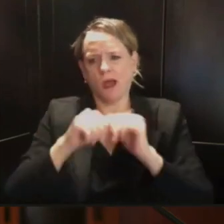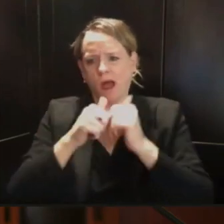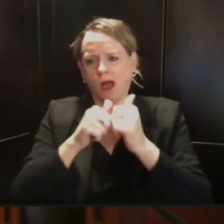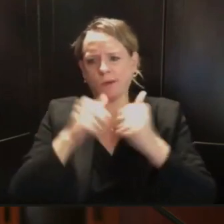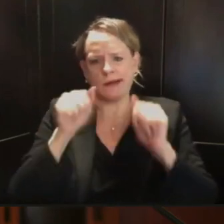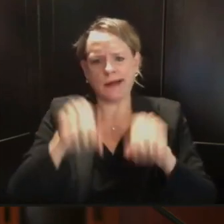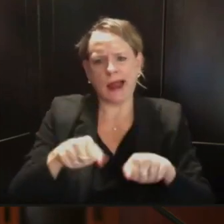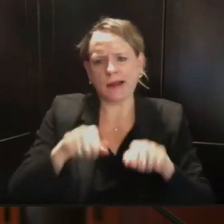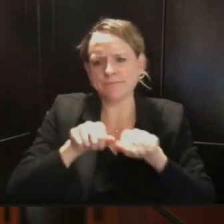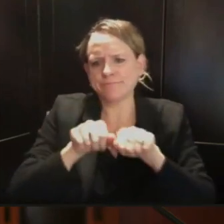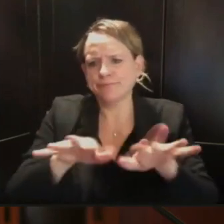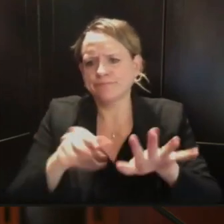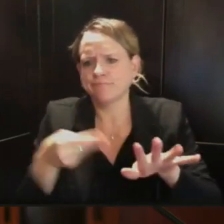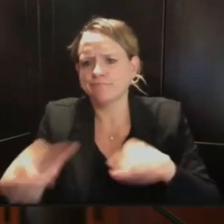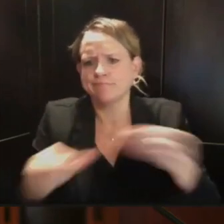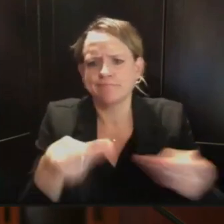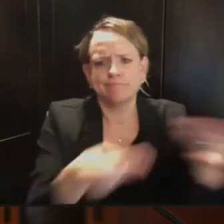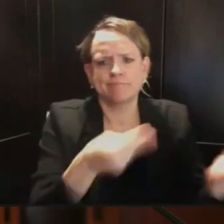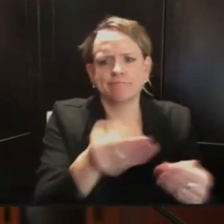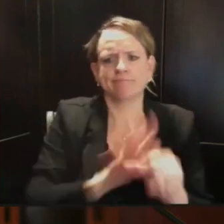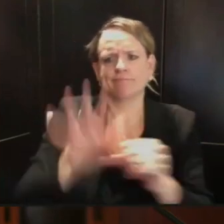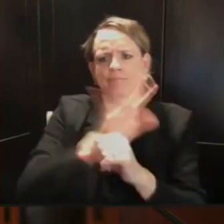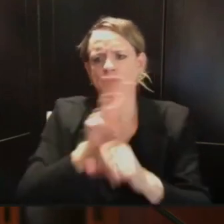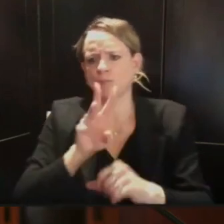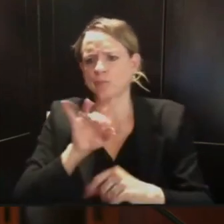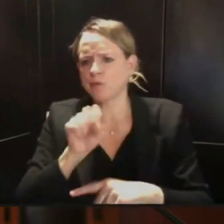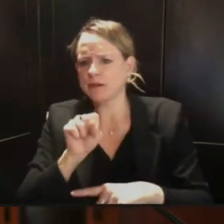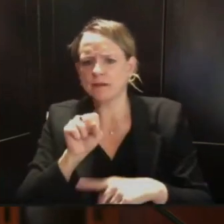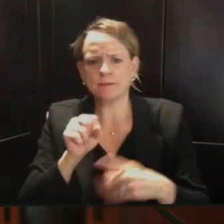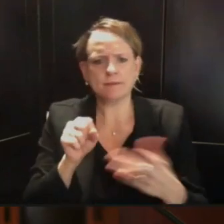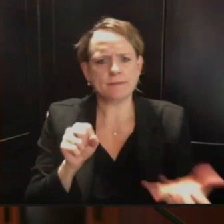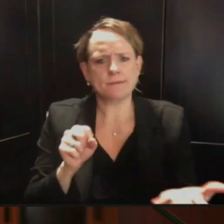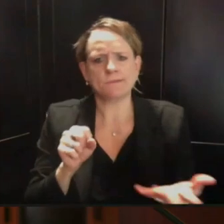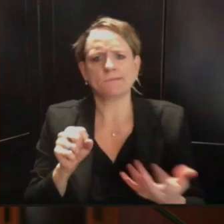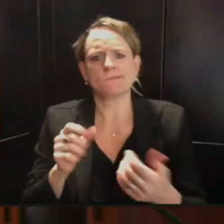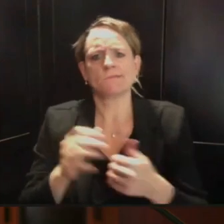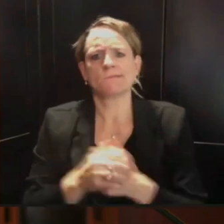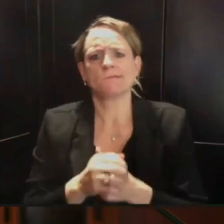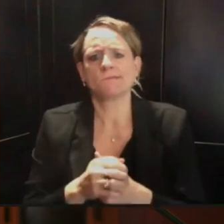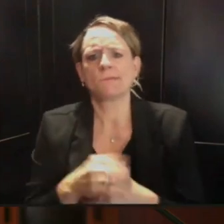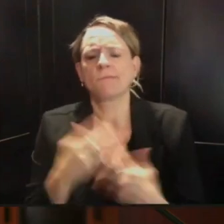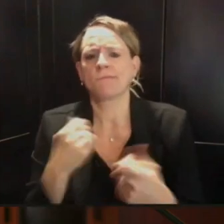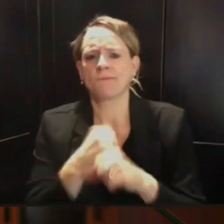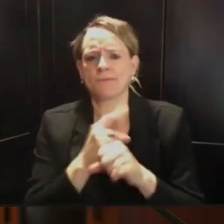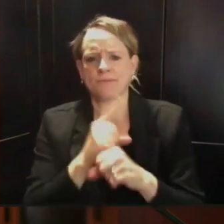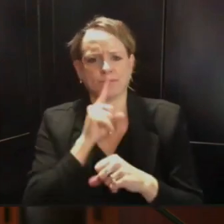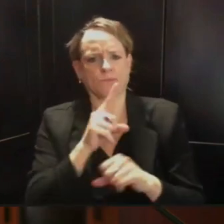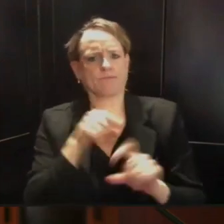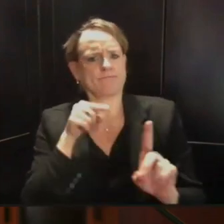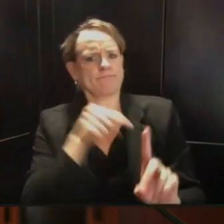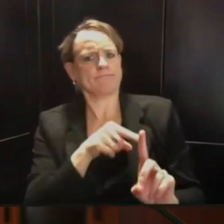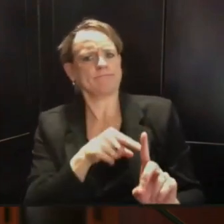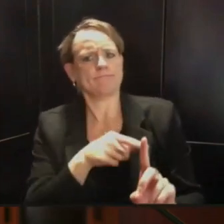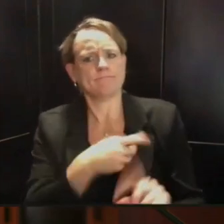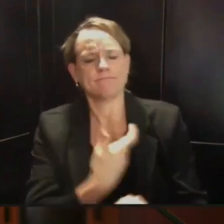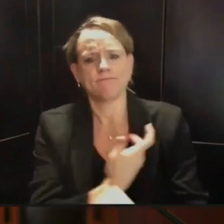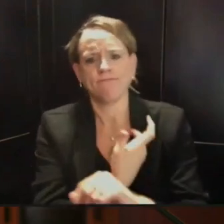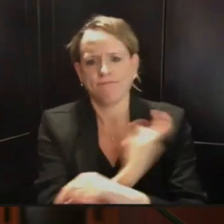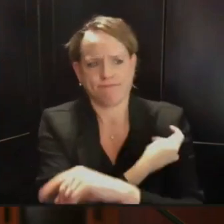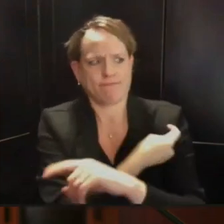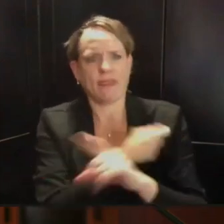a safe and effective vaccine. As it relates to an independent commission, that is not something we have